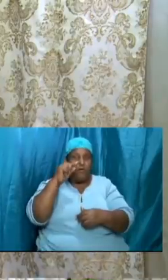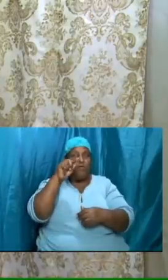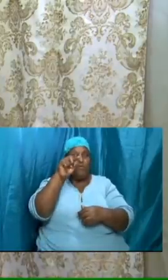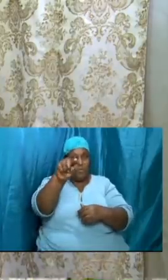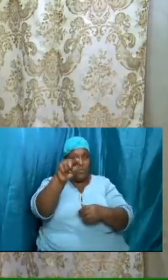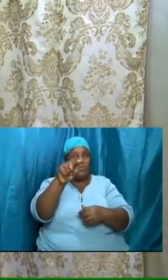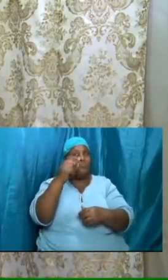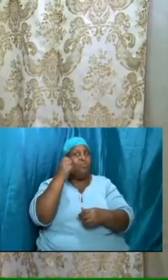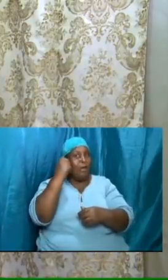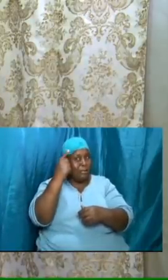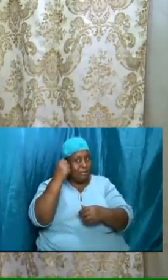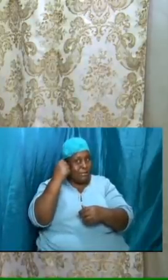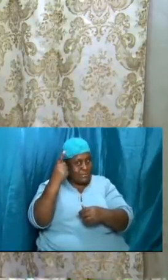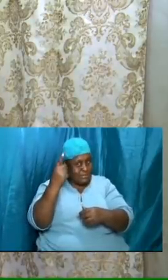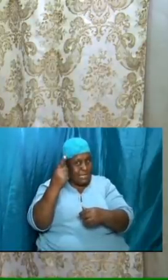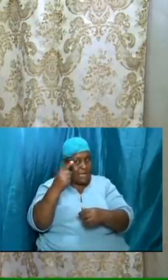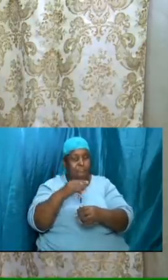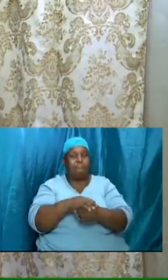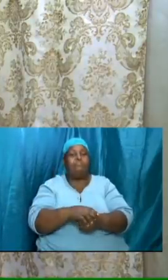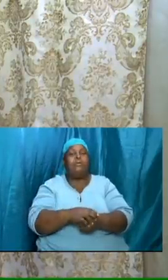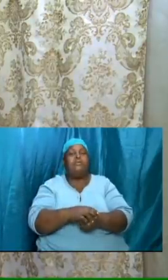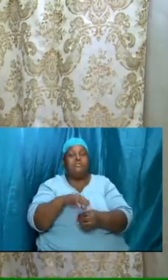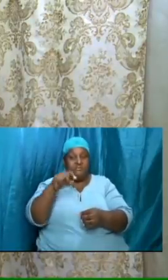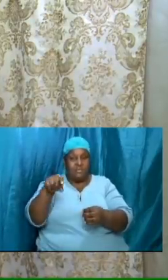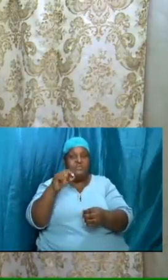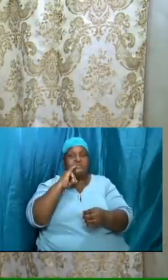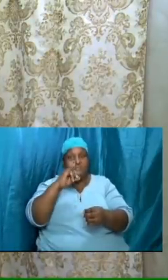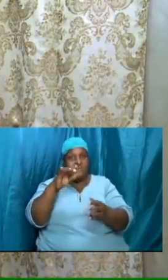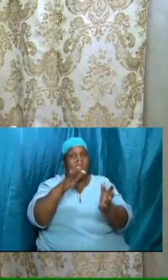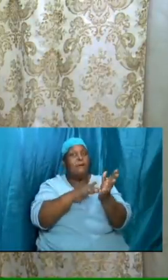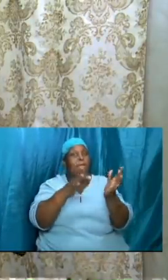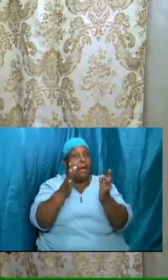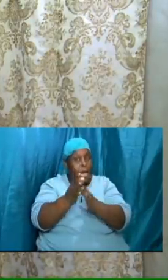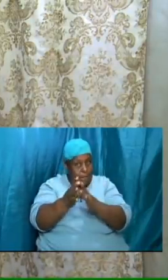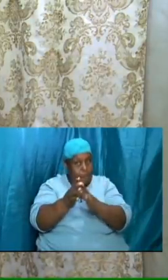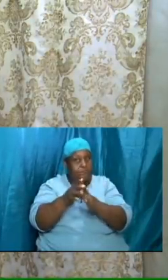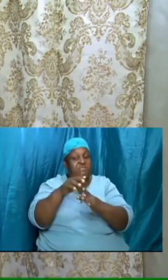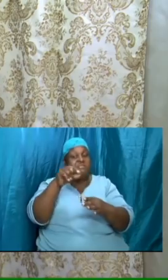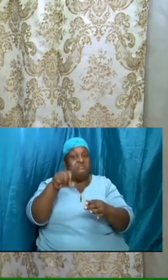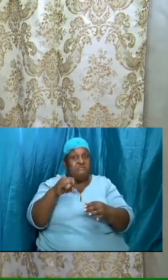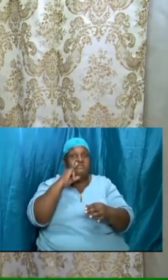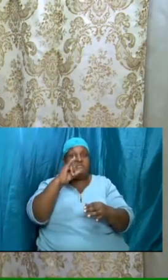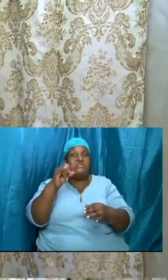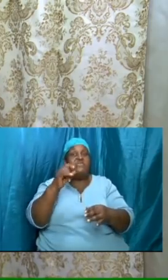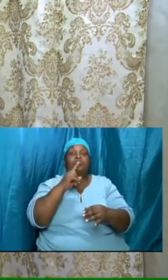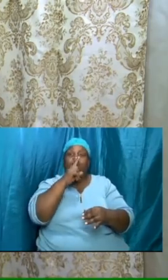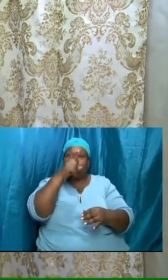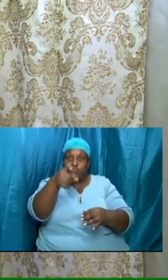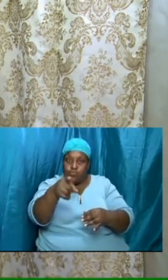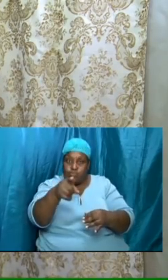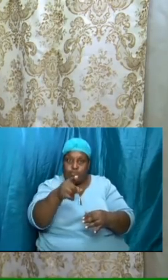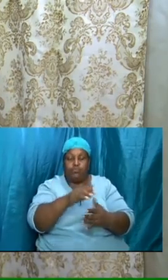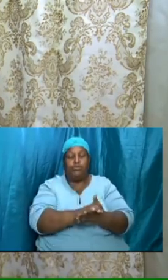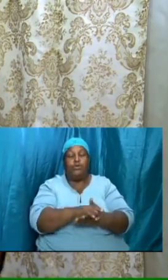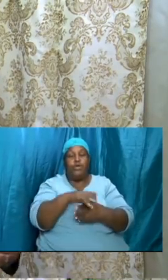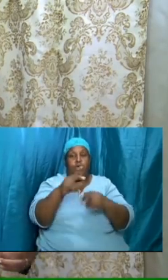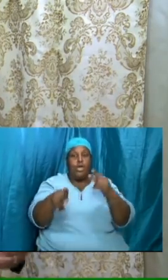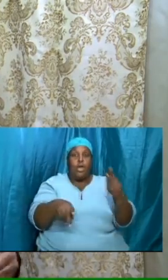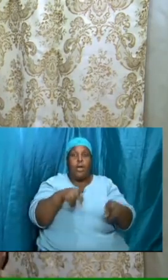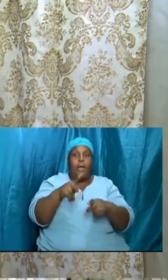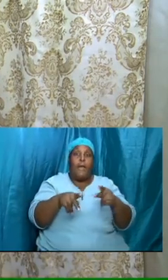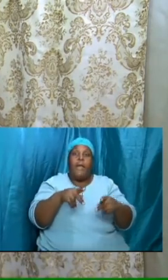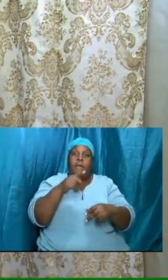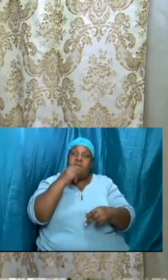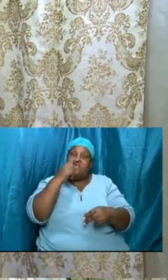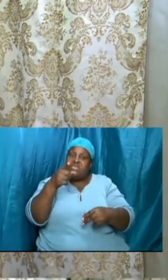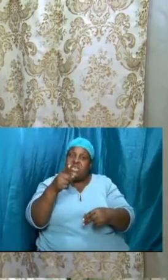bible this is fact folks say they don't believe that it is going to be that way because when we are in heaven we will not know each